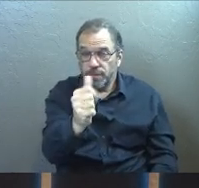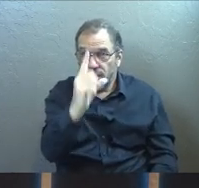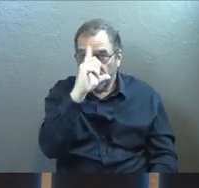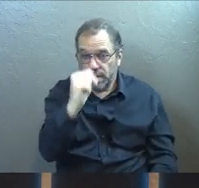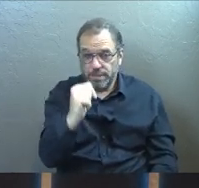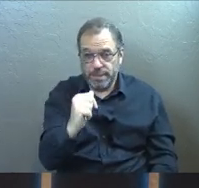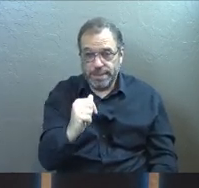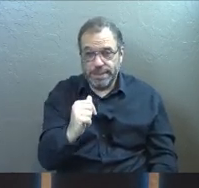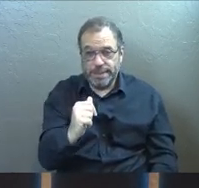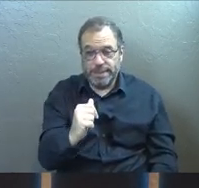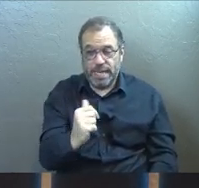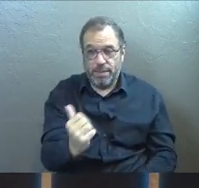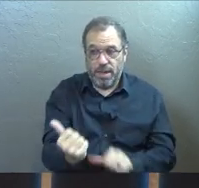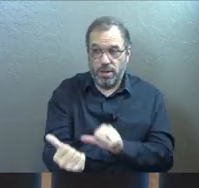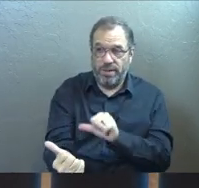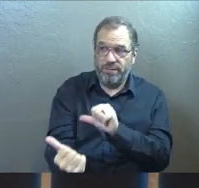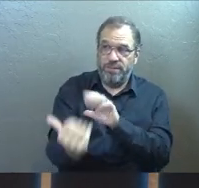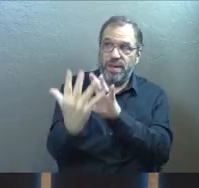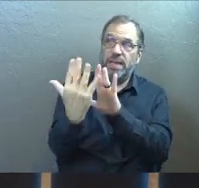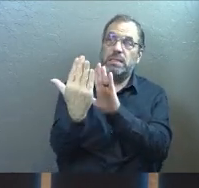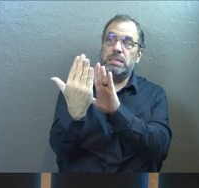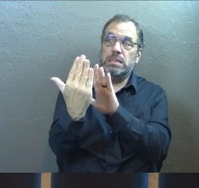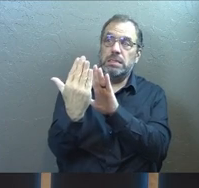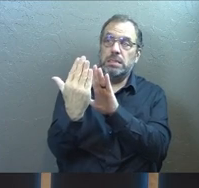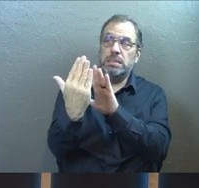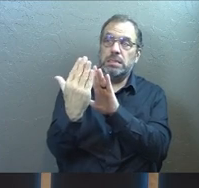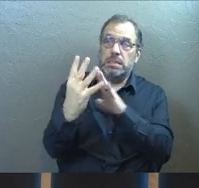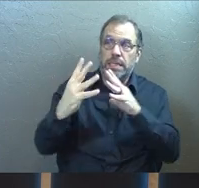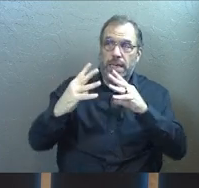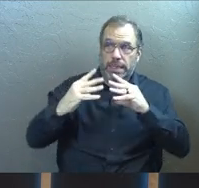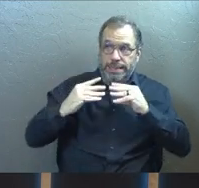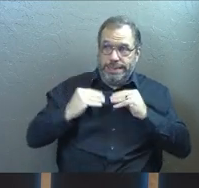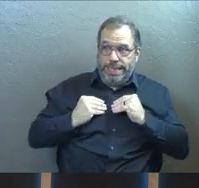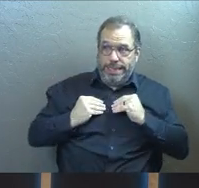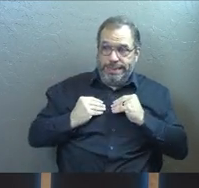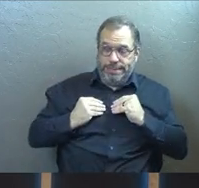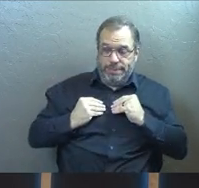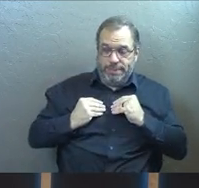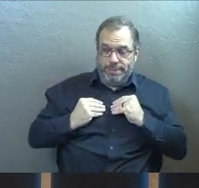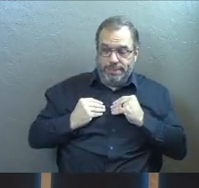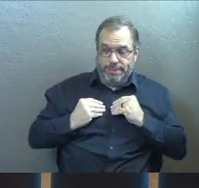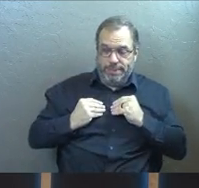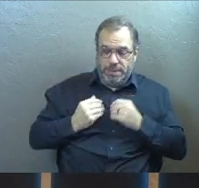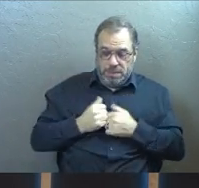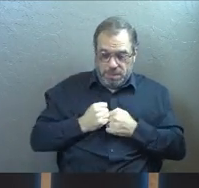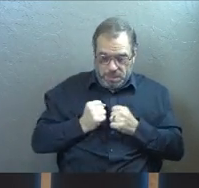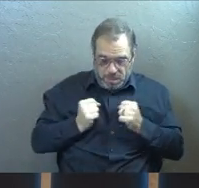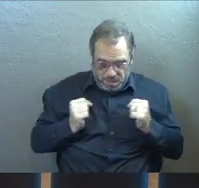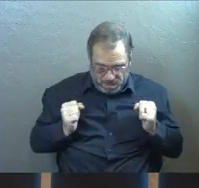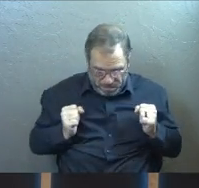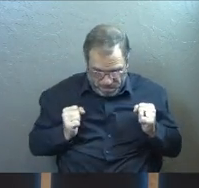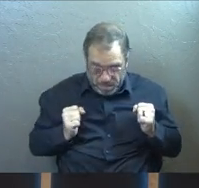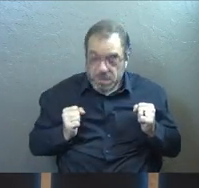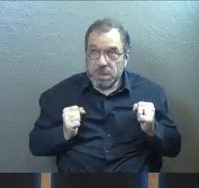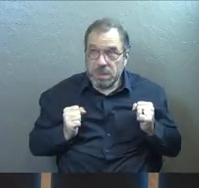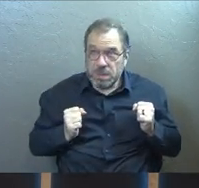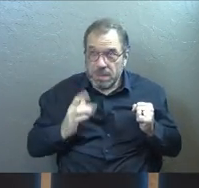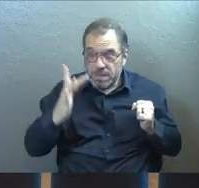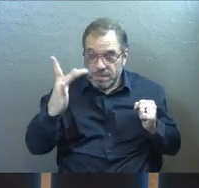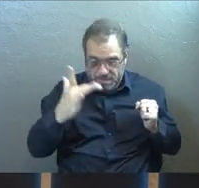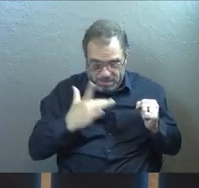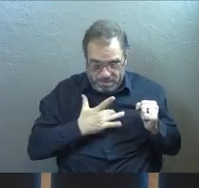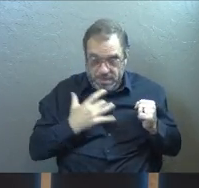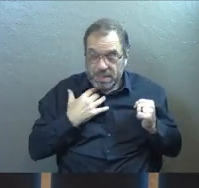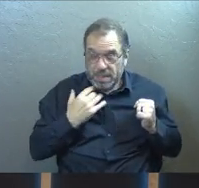Am I going to face the things that this means for me? Am I going to be honest with myself and let the Lord come and bring his